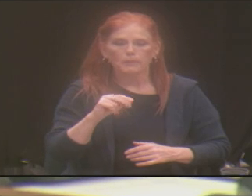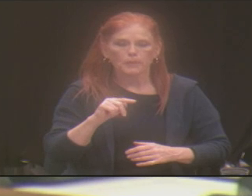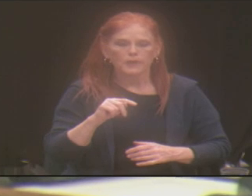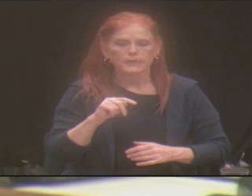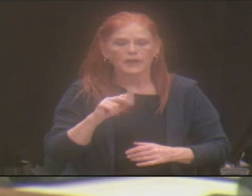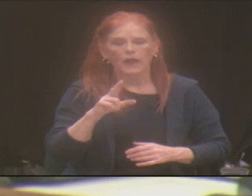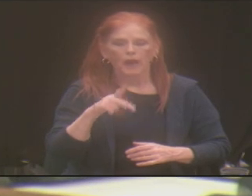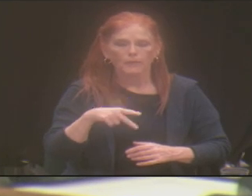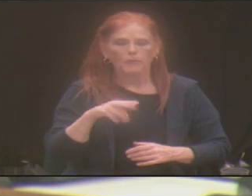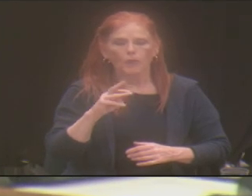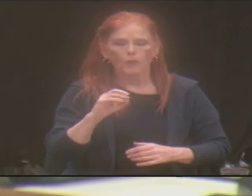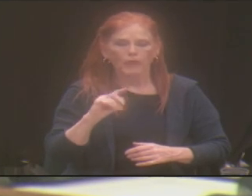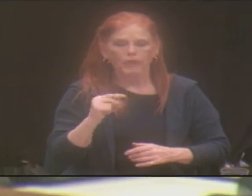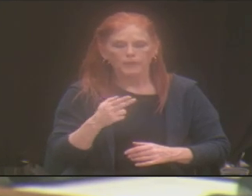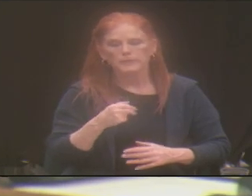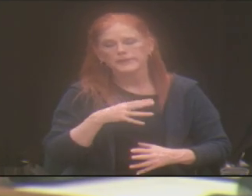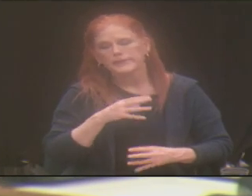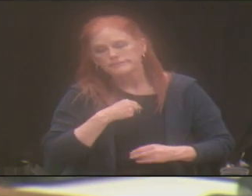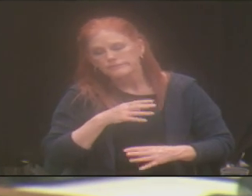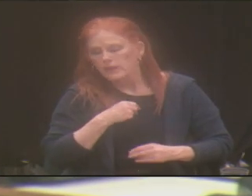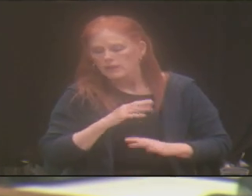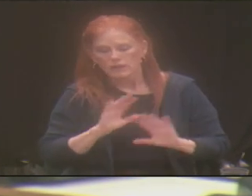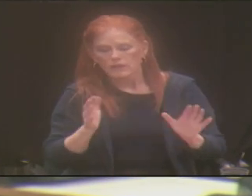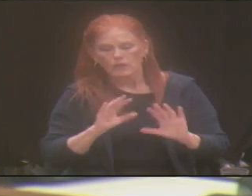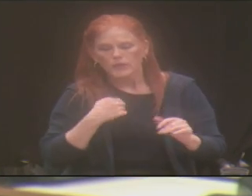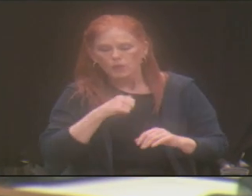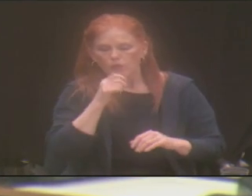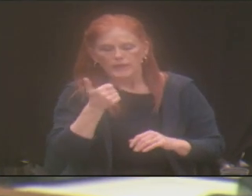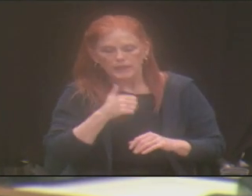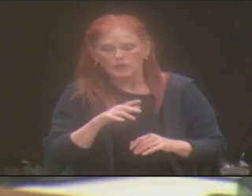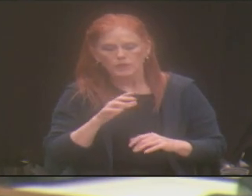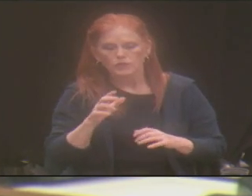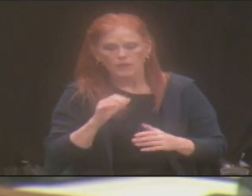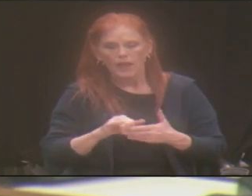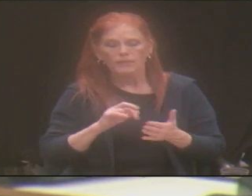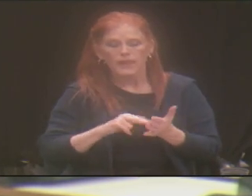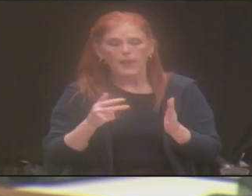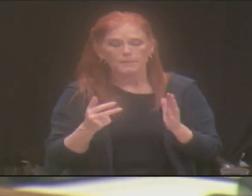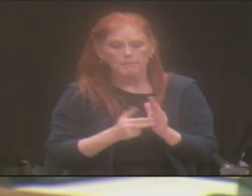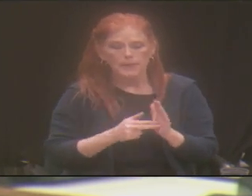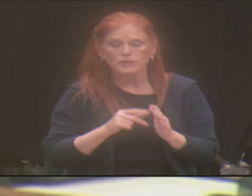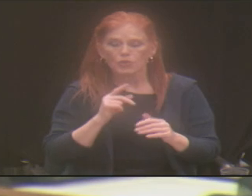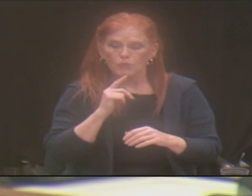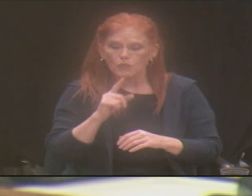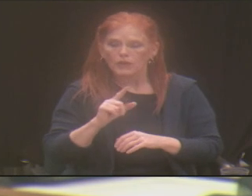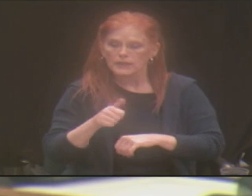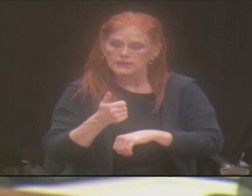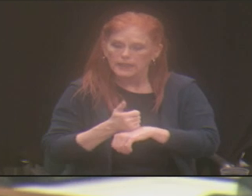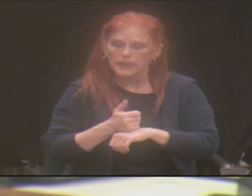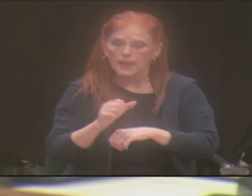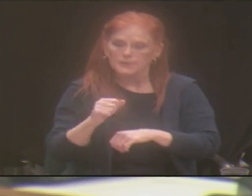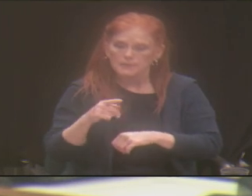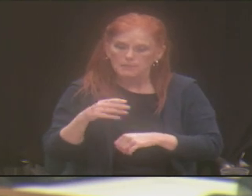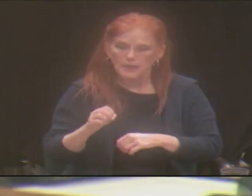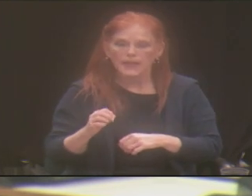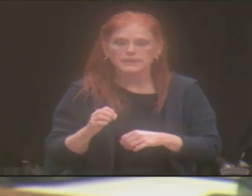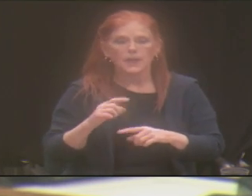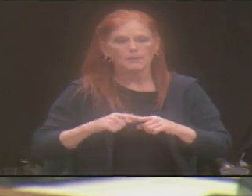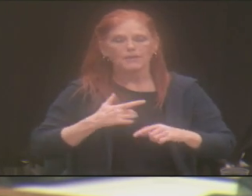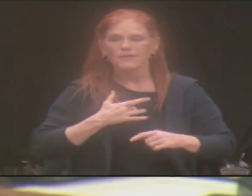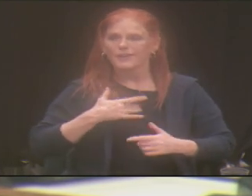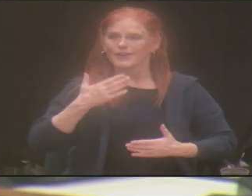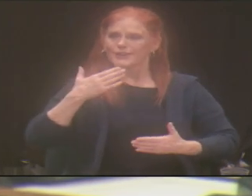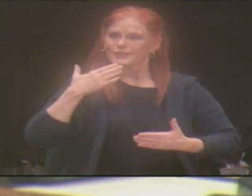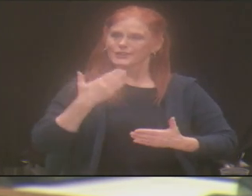any individual needs to be put up with. And that means allocating space and feeling good that we designate this